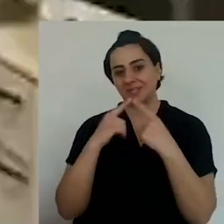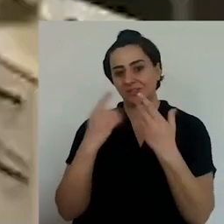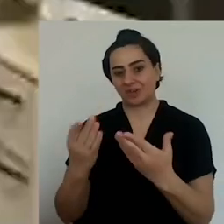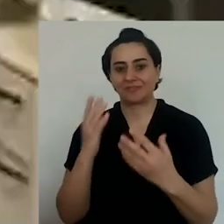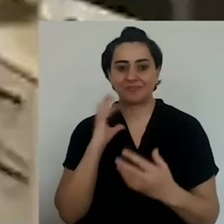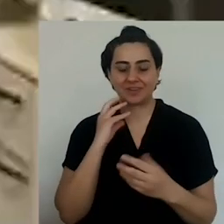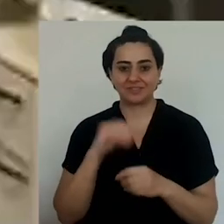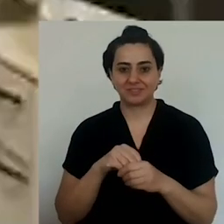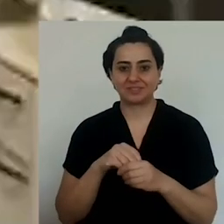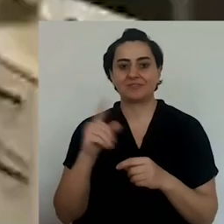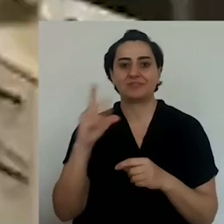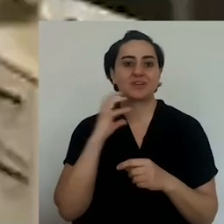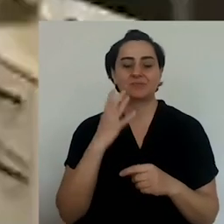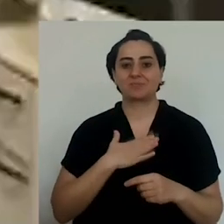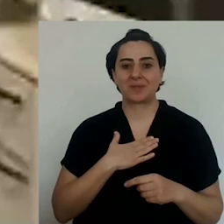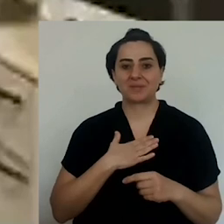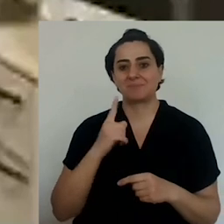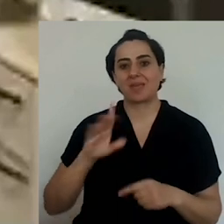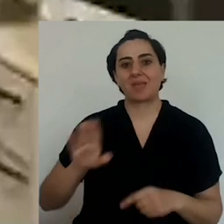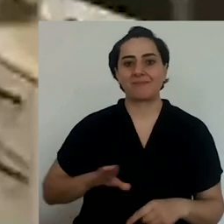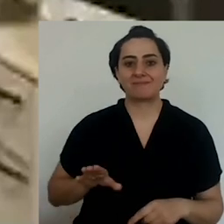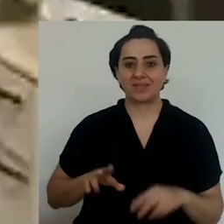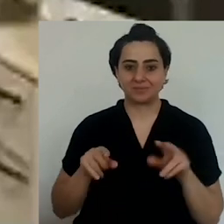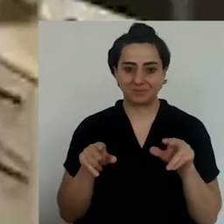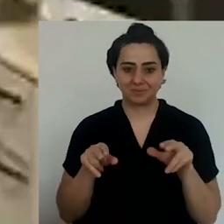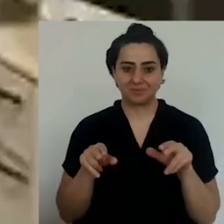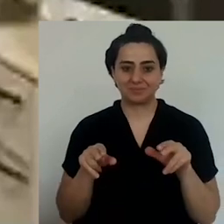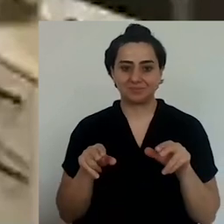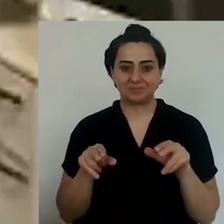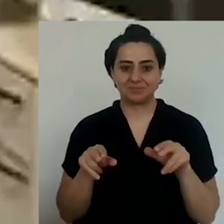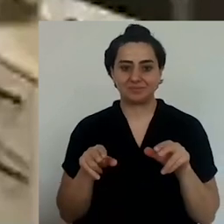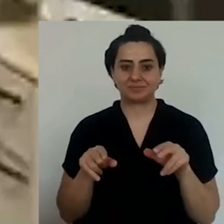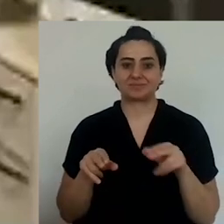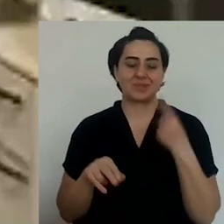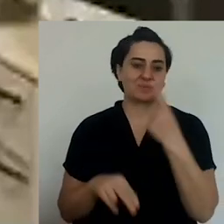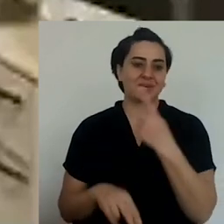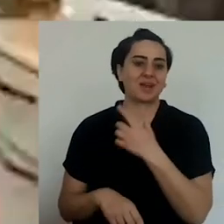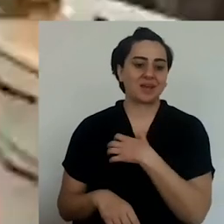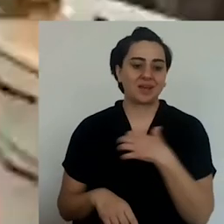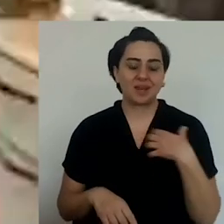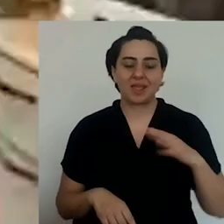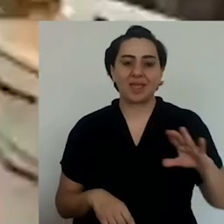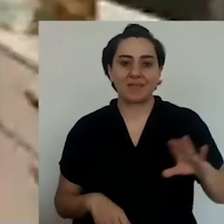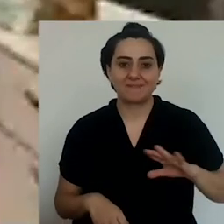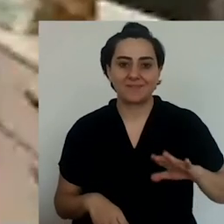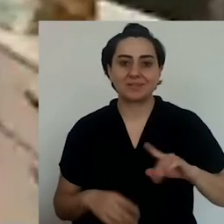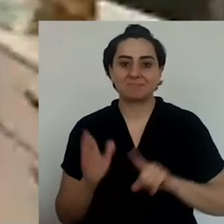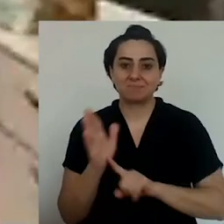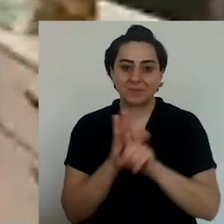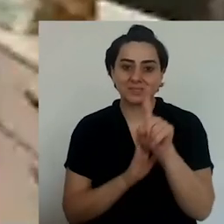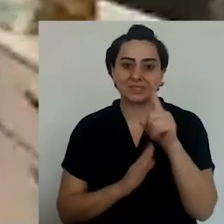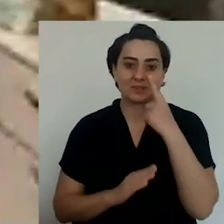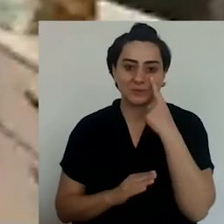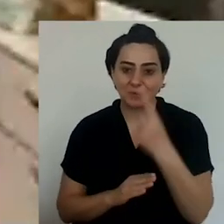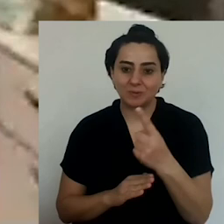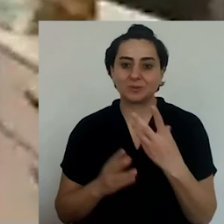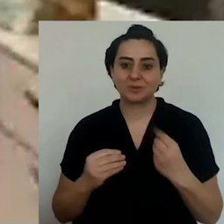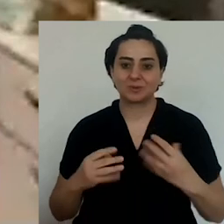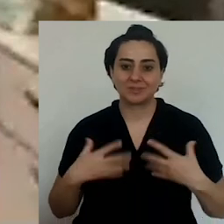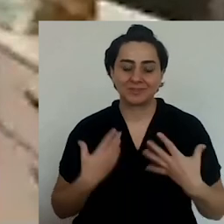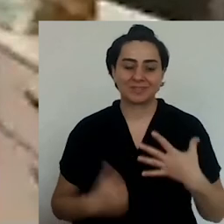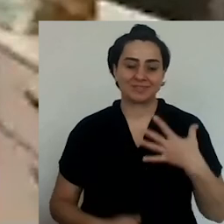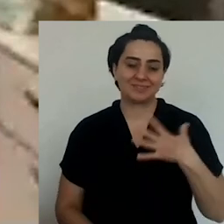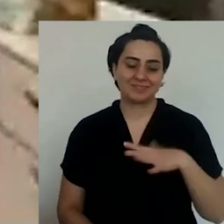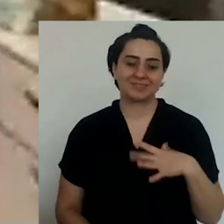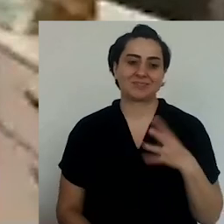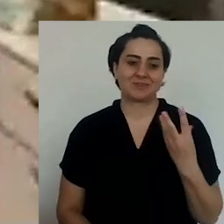us the support. I would like to thank the Foundation too. The Foundation is like a son or a daughter to me. And of course,